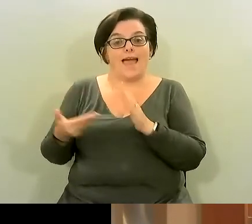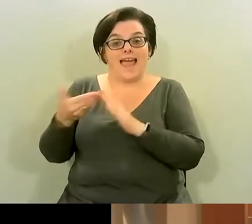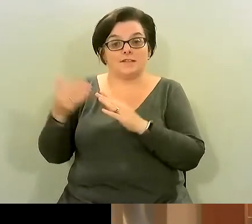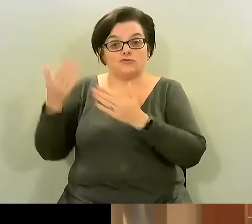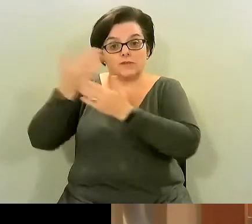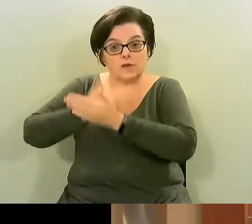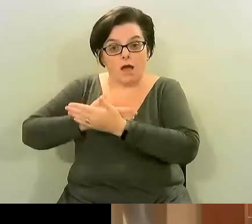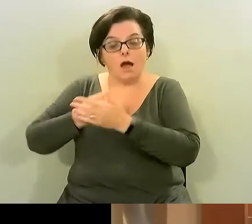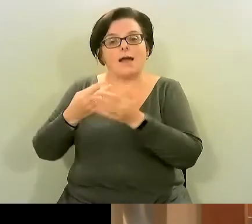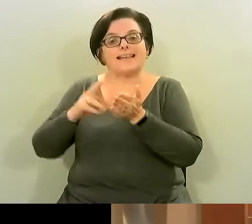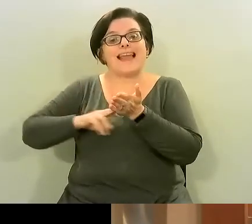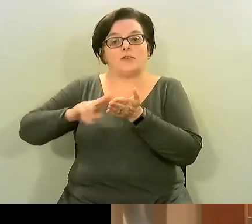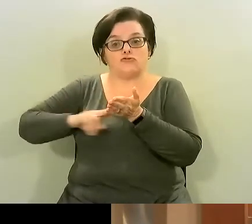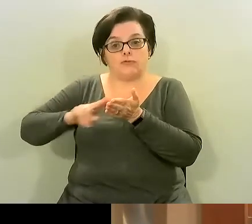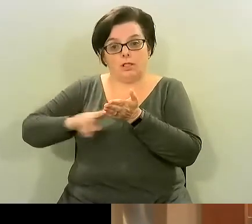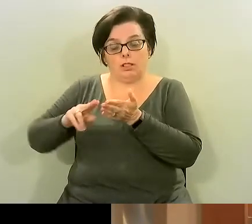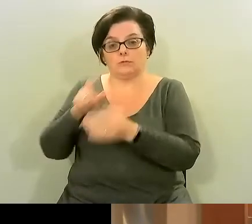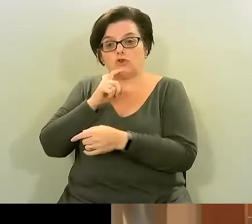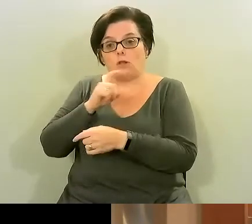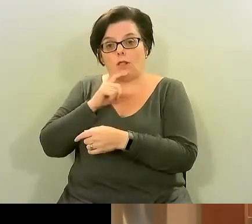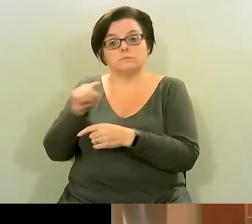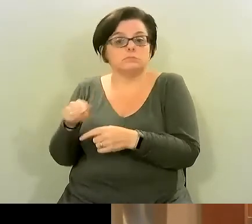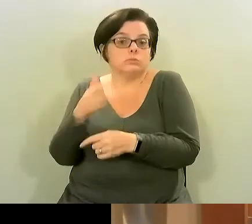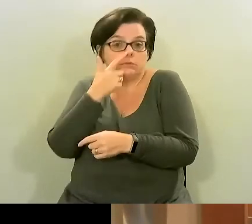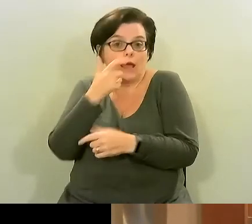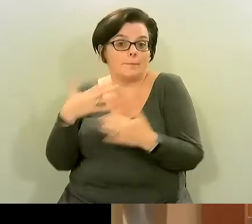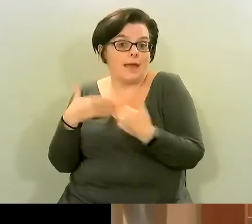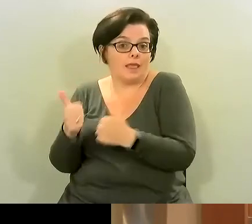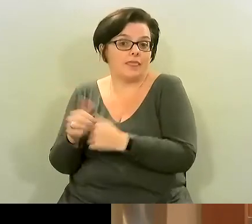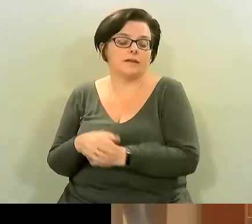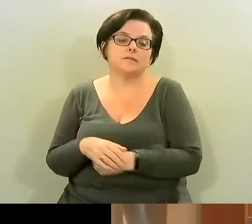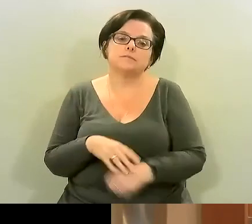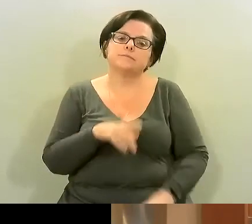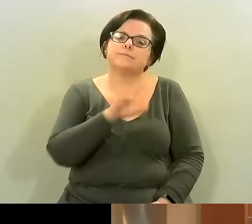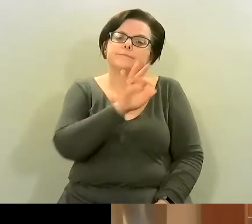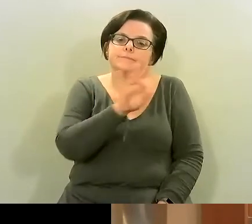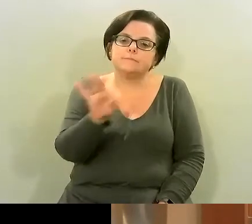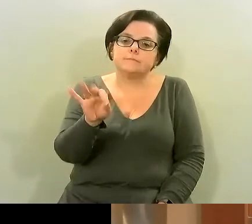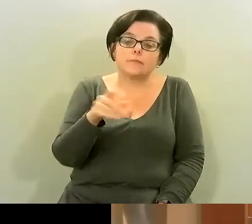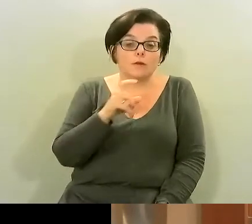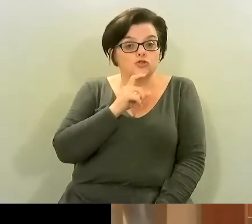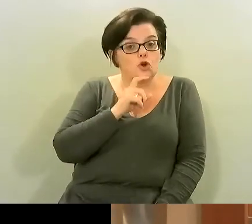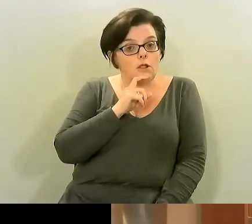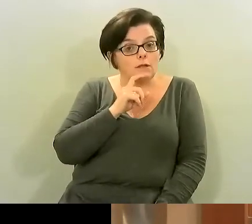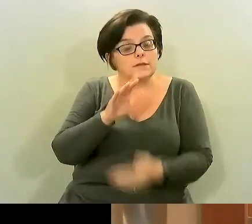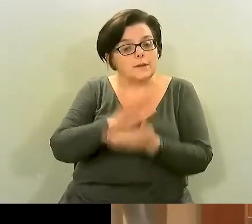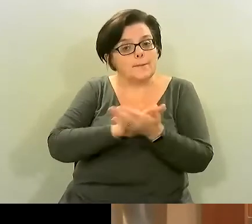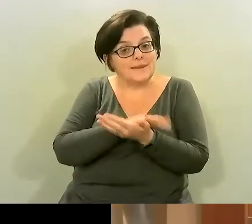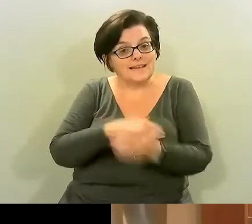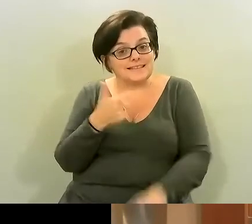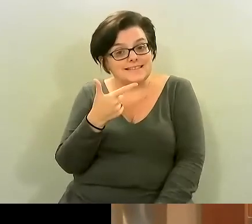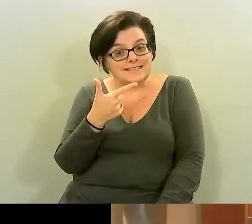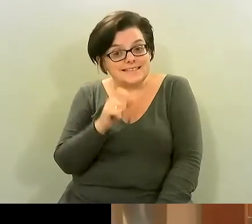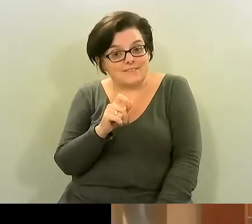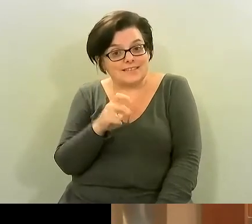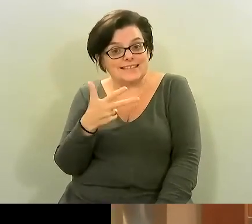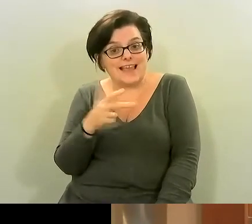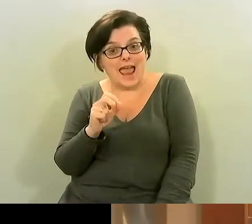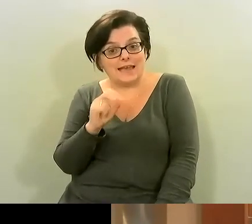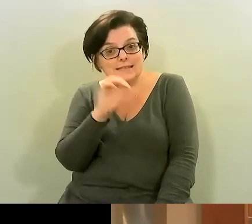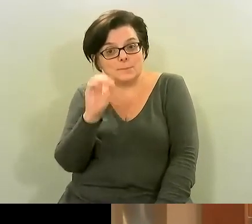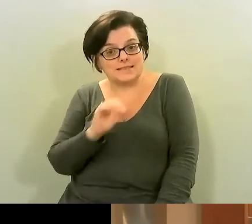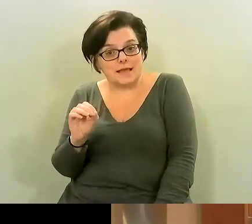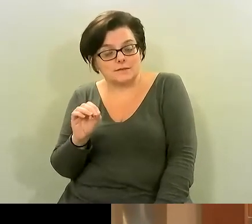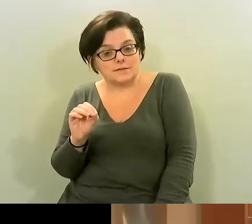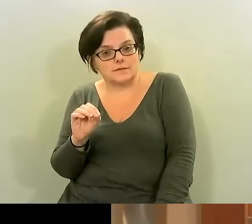natural form so that way it's pretty healthy what just in terms of the chocolate are you talking 70 80 percent about